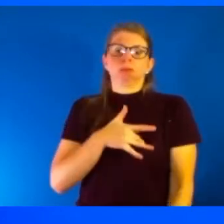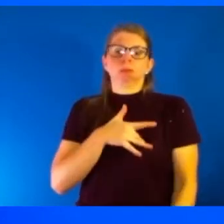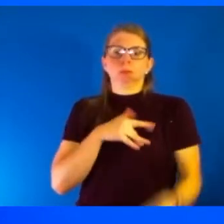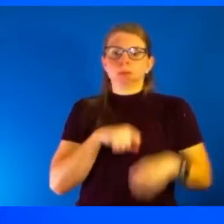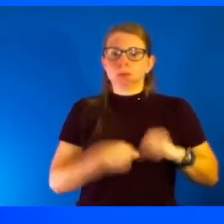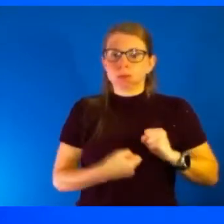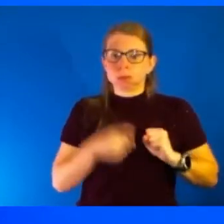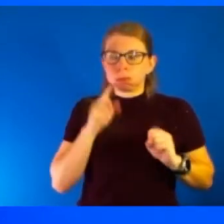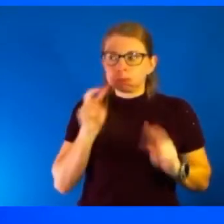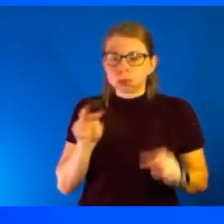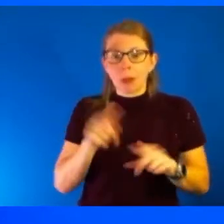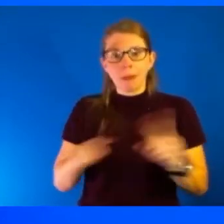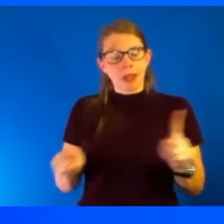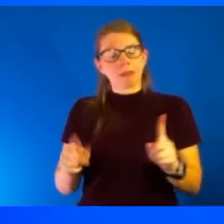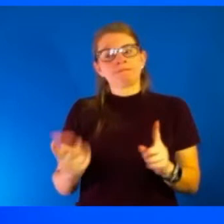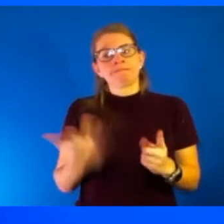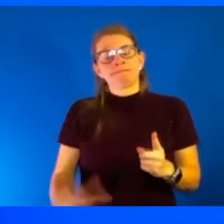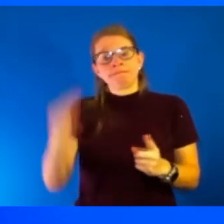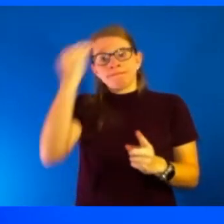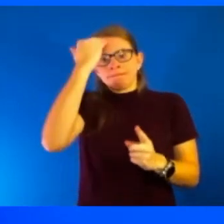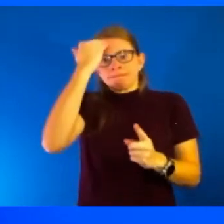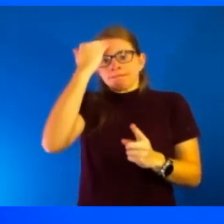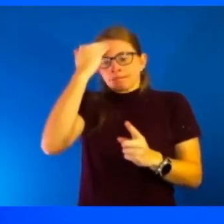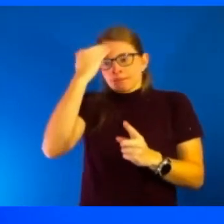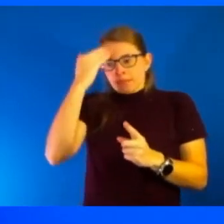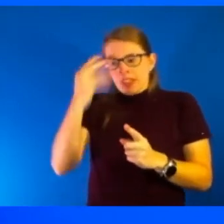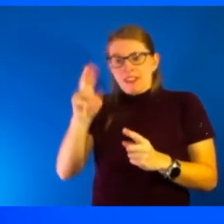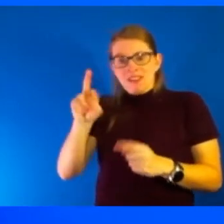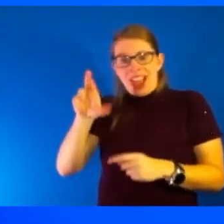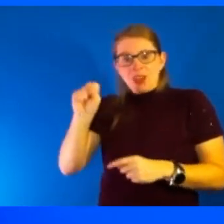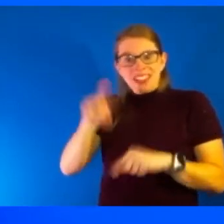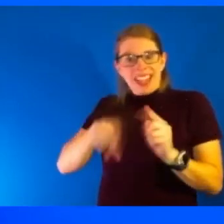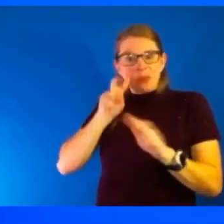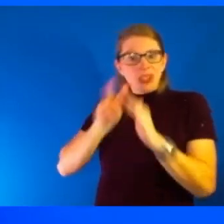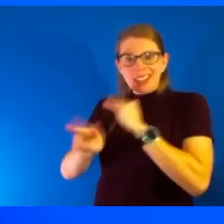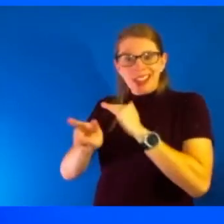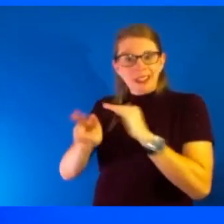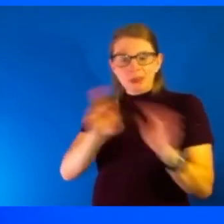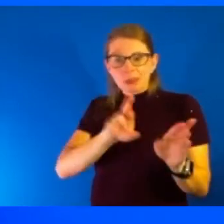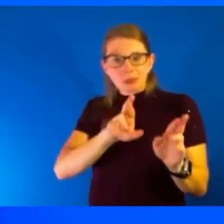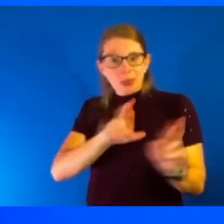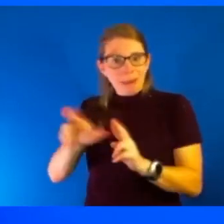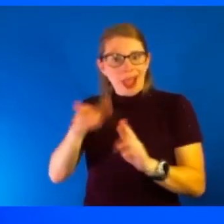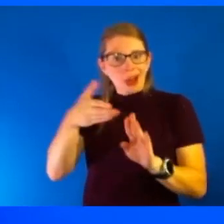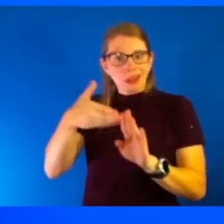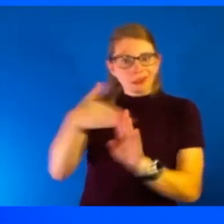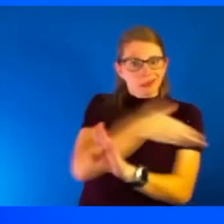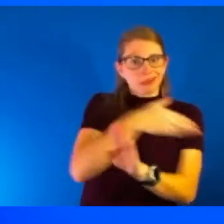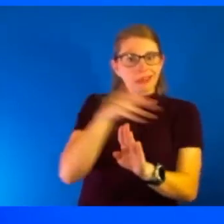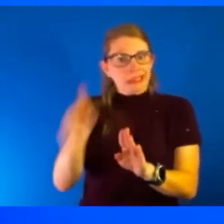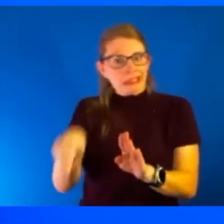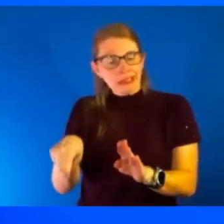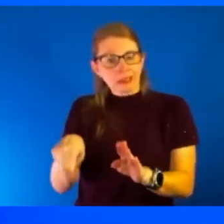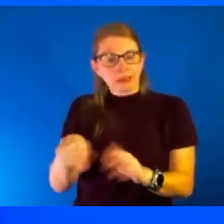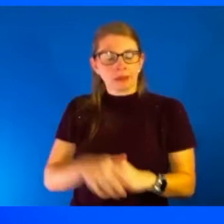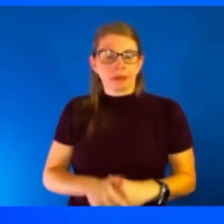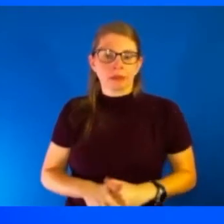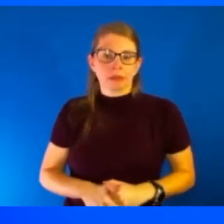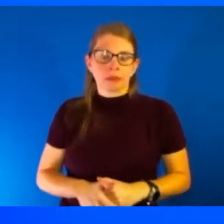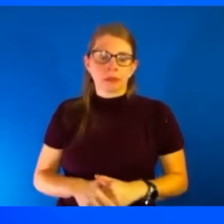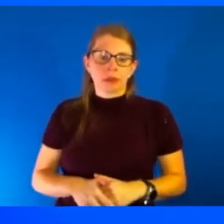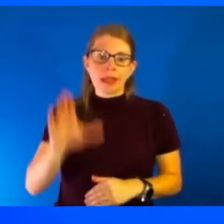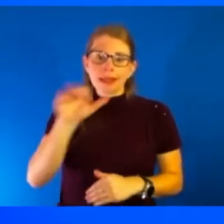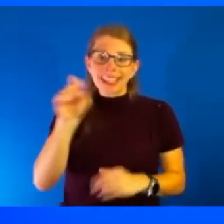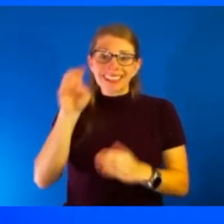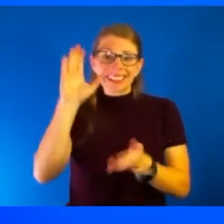trained us that we, you know, this is an unpredictable virus and that we have to be prepared for that to happen at any given moment. We were just watching cases go down